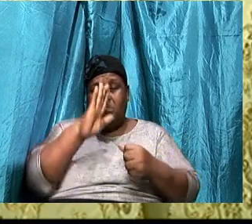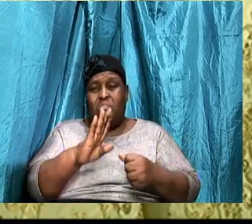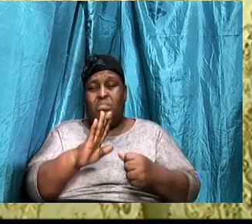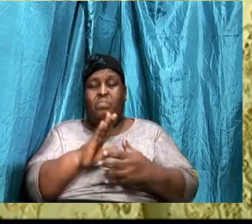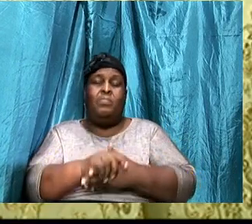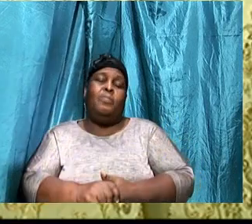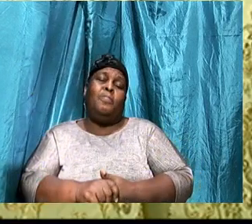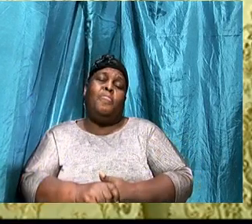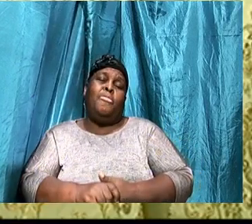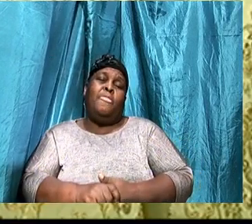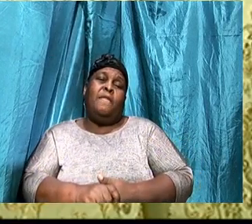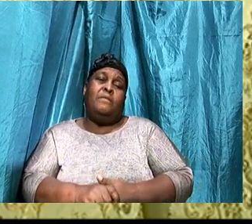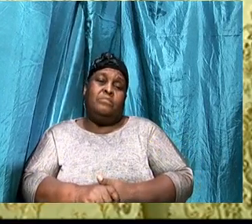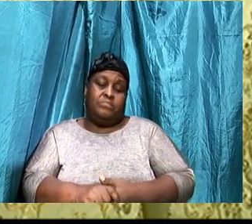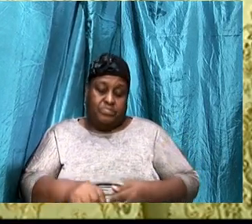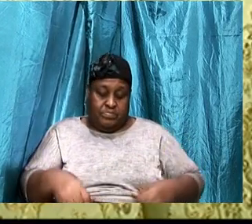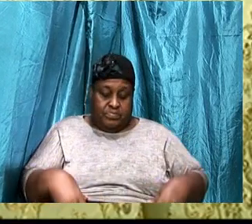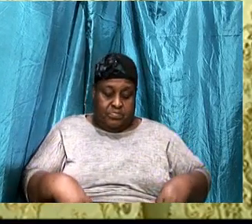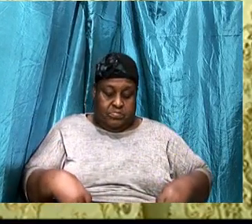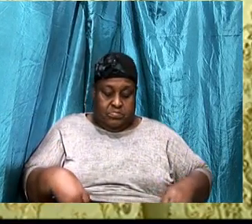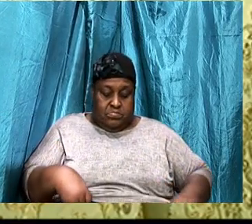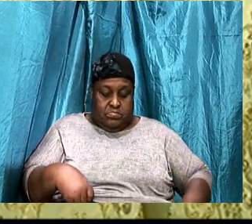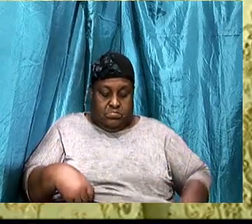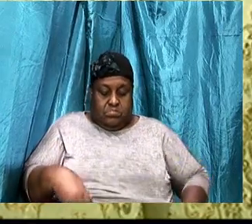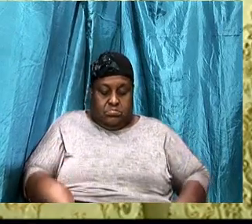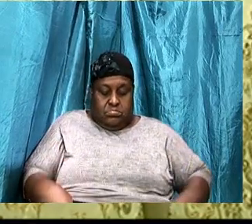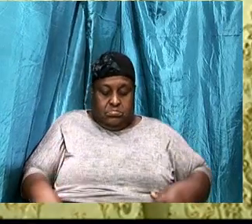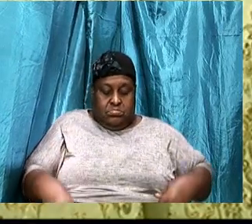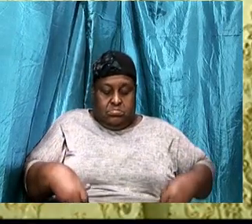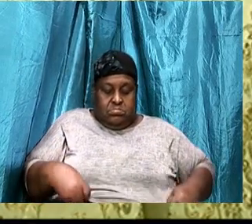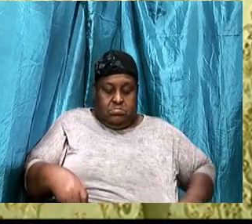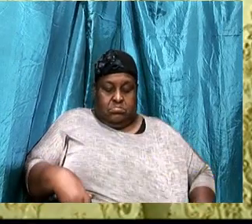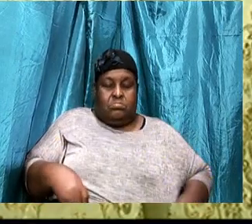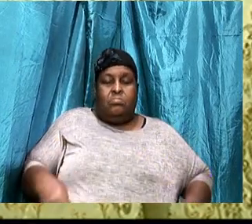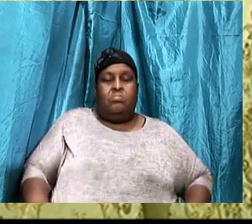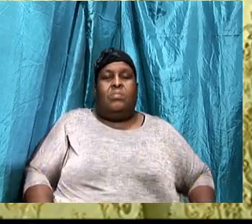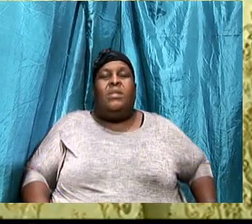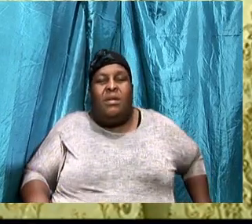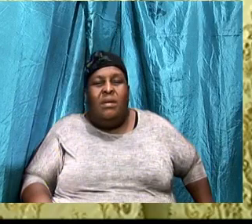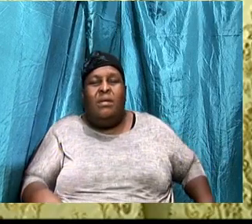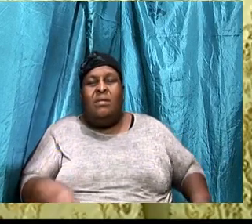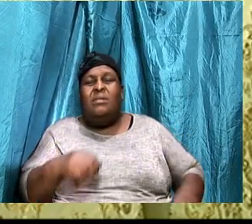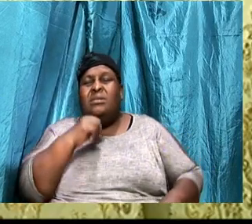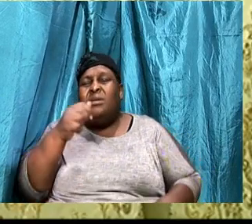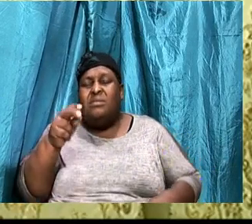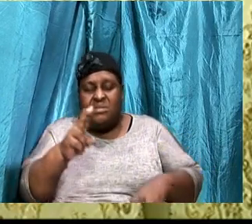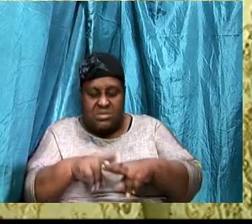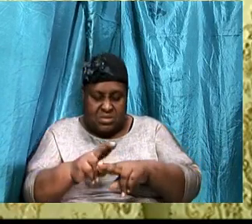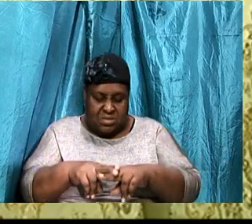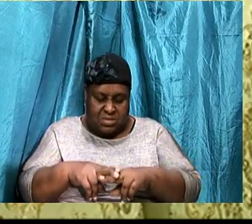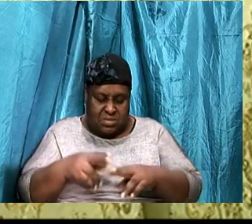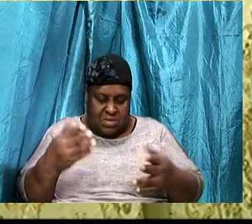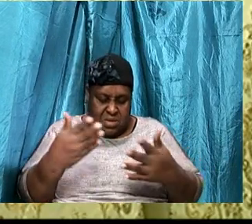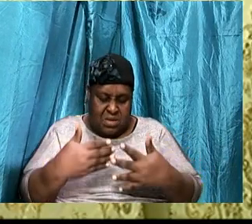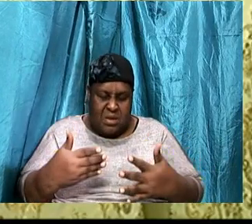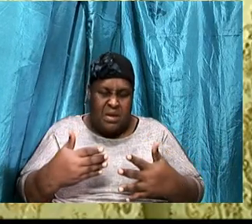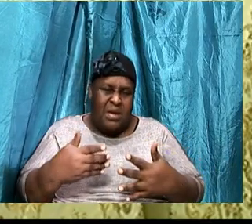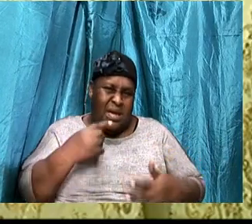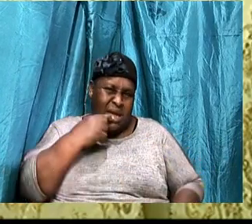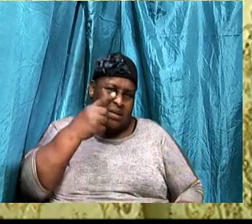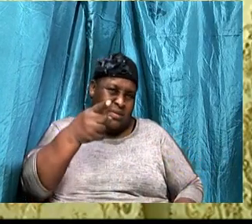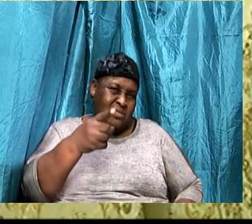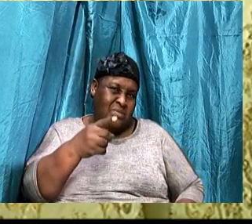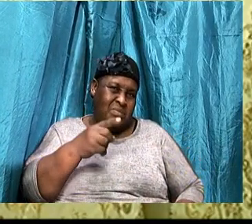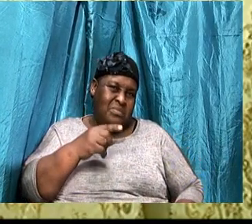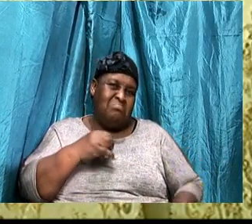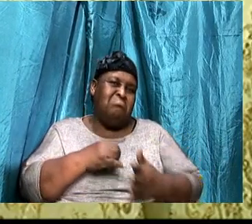And I am not going to sit here again and tell you that it is easy, because it is not easy.